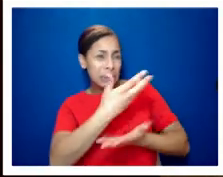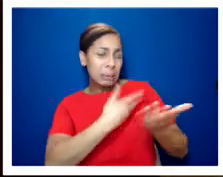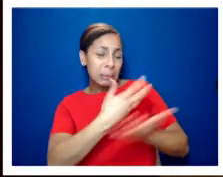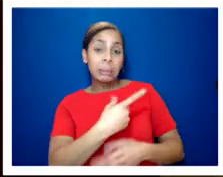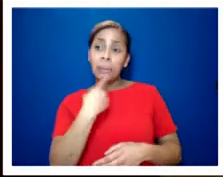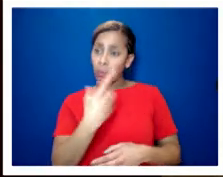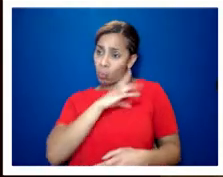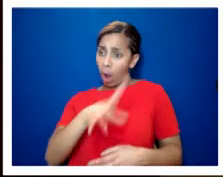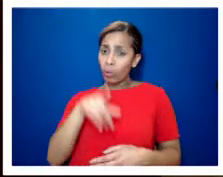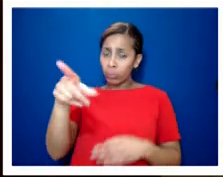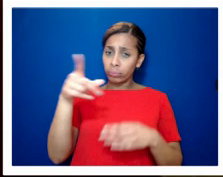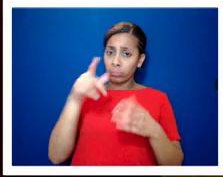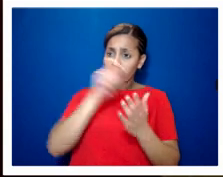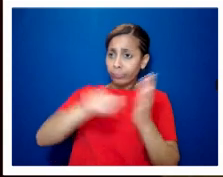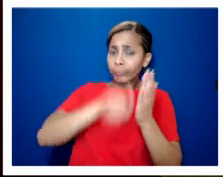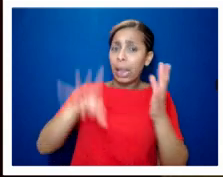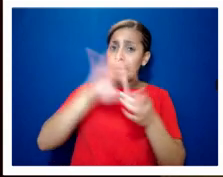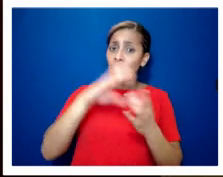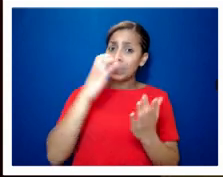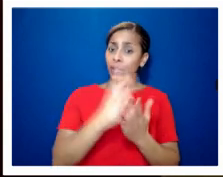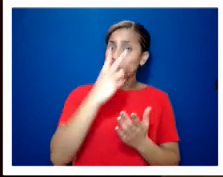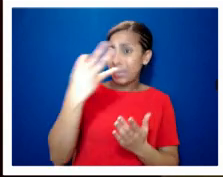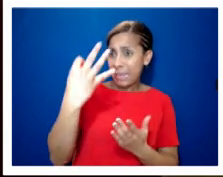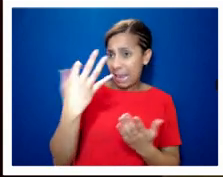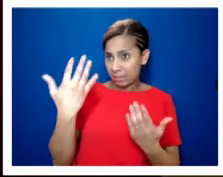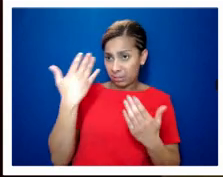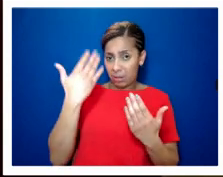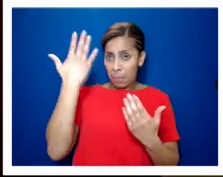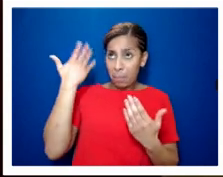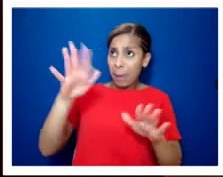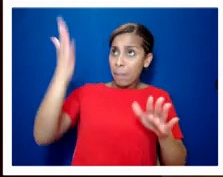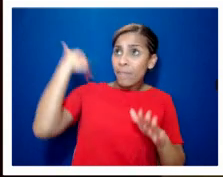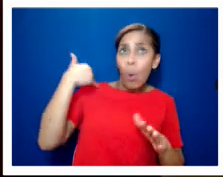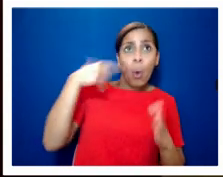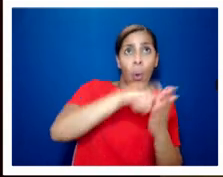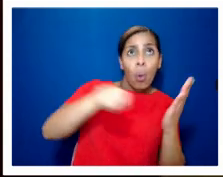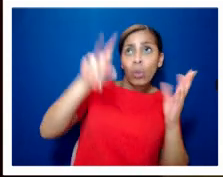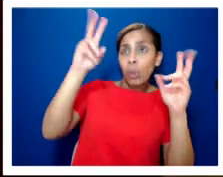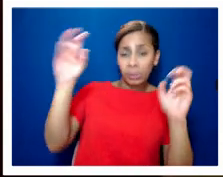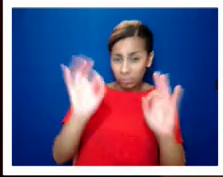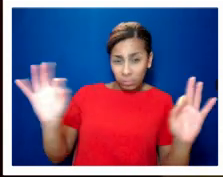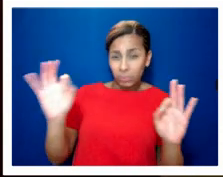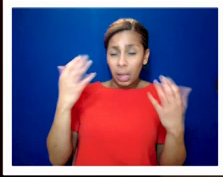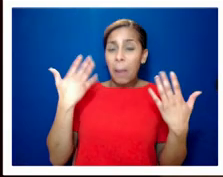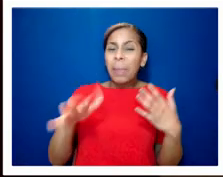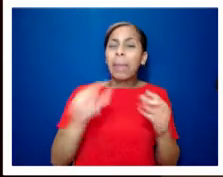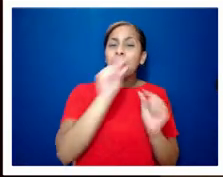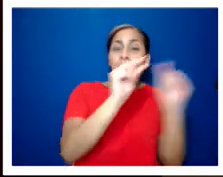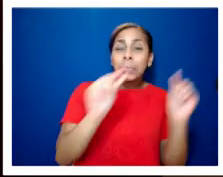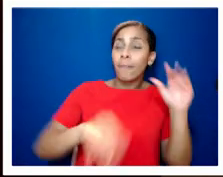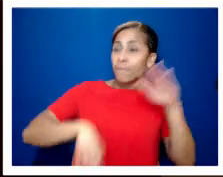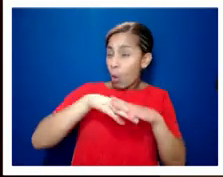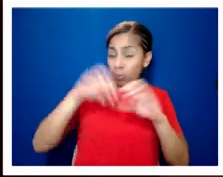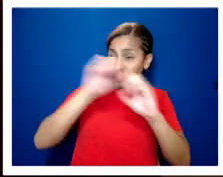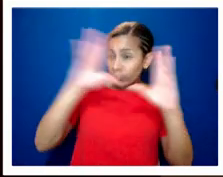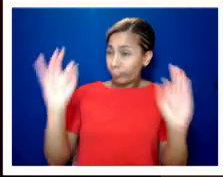section 28 there hasn't really been a full book written on it there have been books written on parts of the story but not a kind of kind of overview um and i thought back to